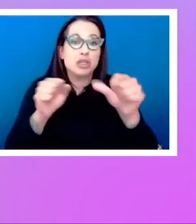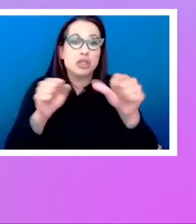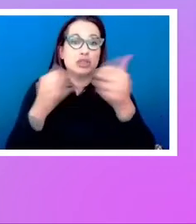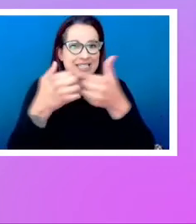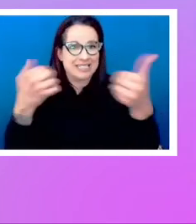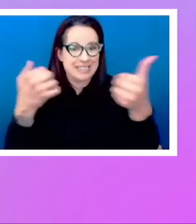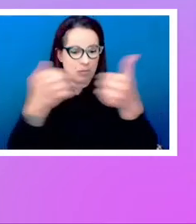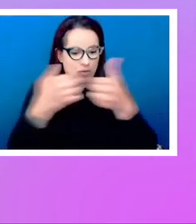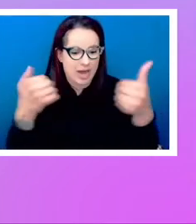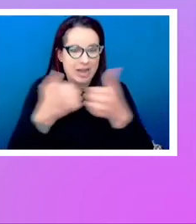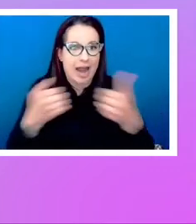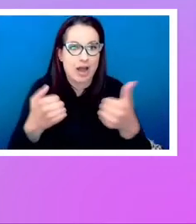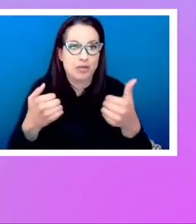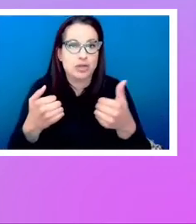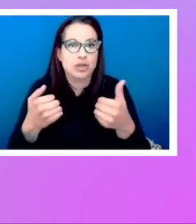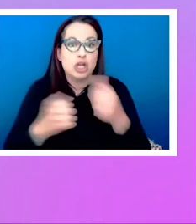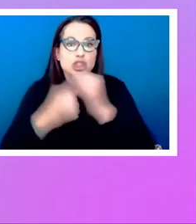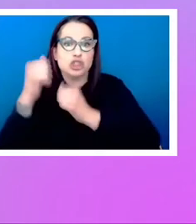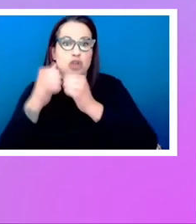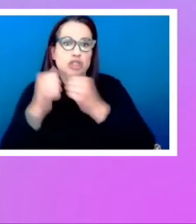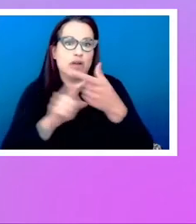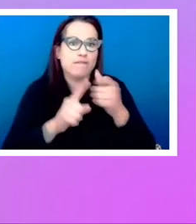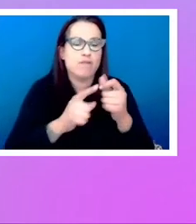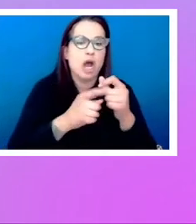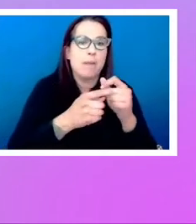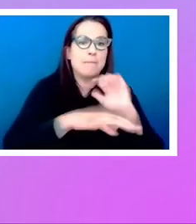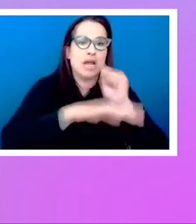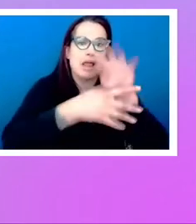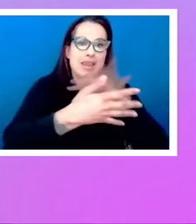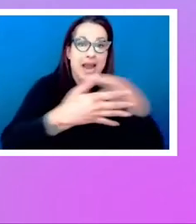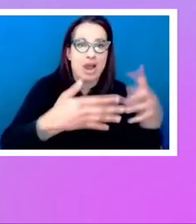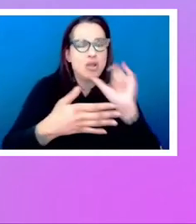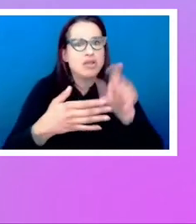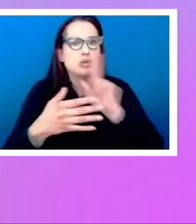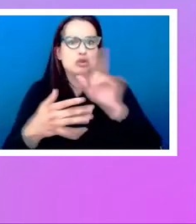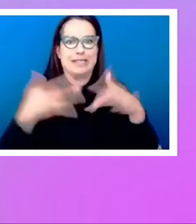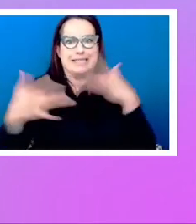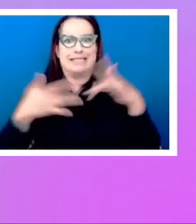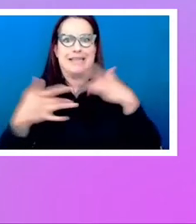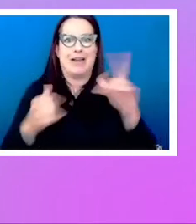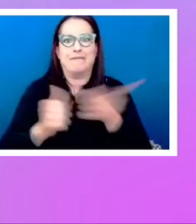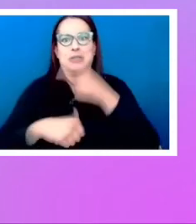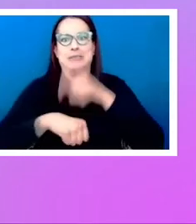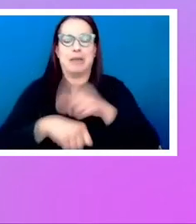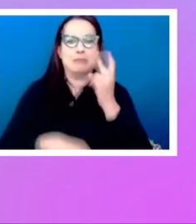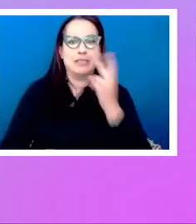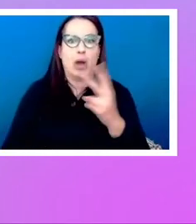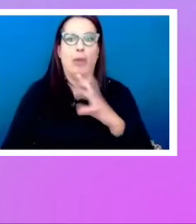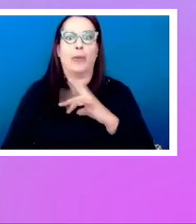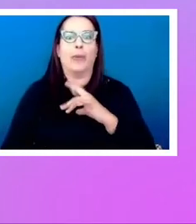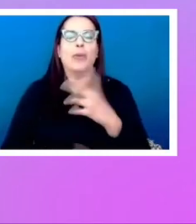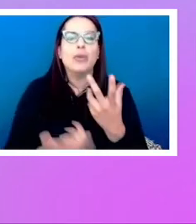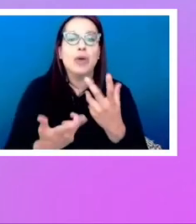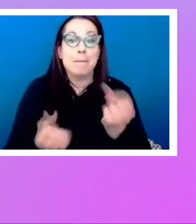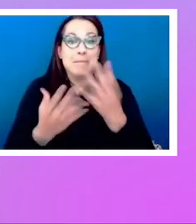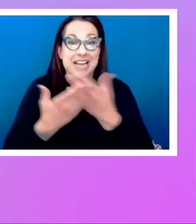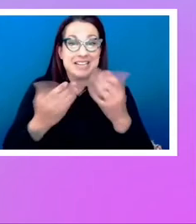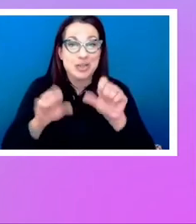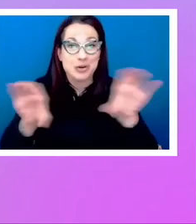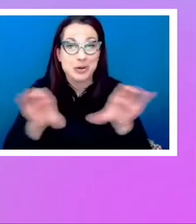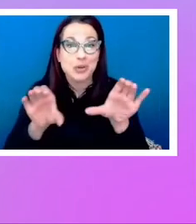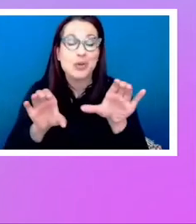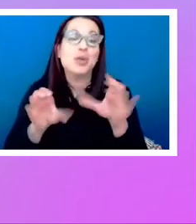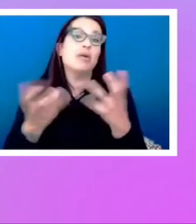from the layout. And that seemed pretty exciting at first read, you know, there's lots of things we could do. What about